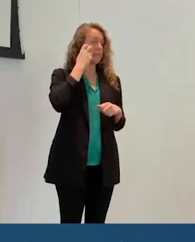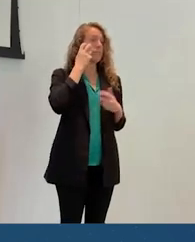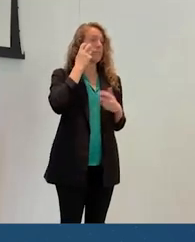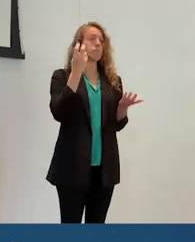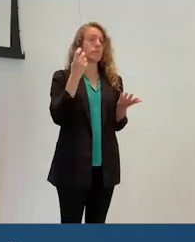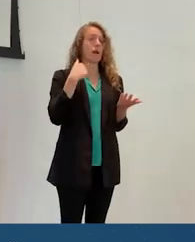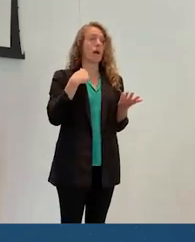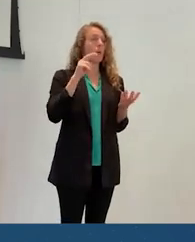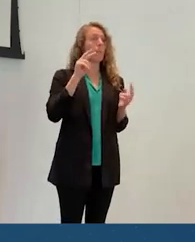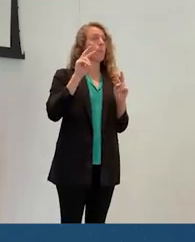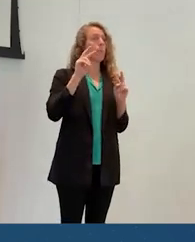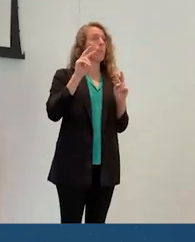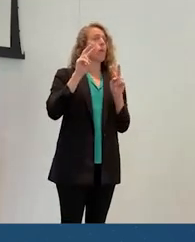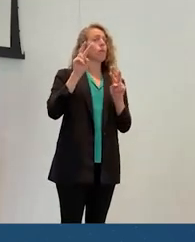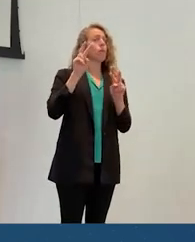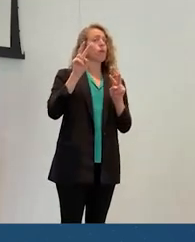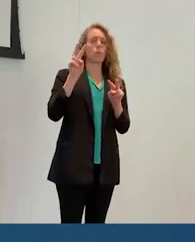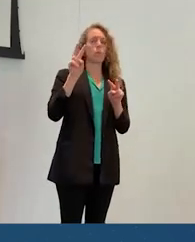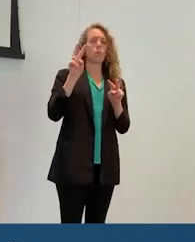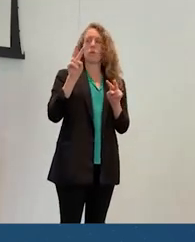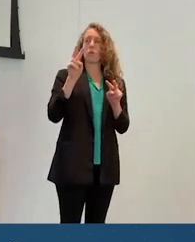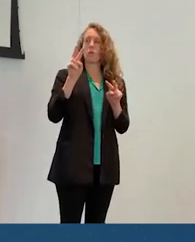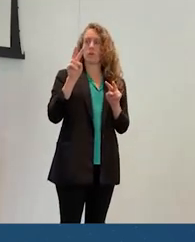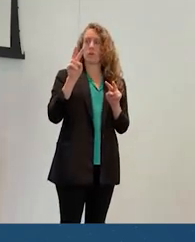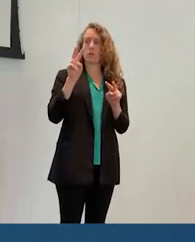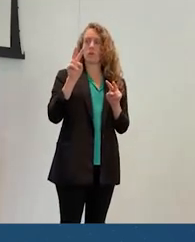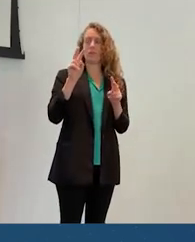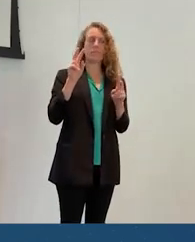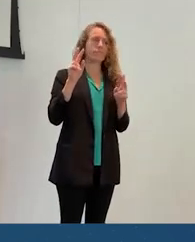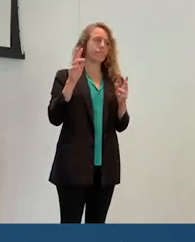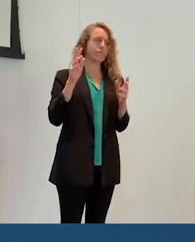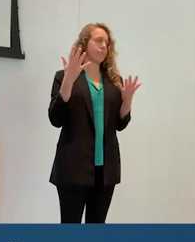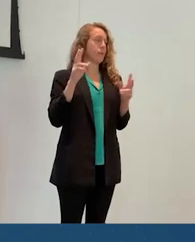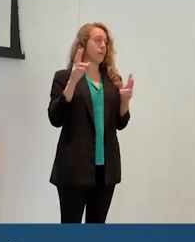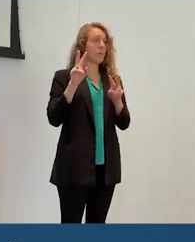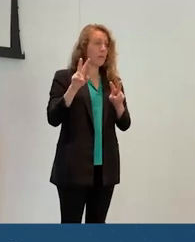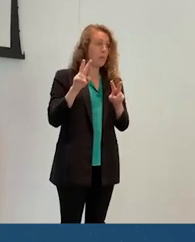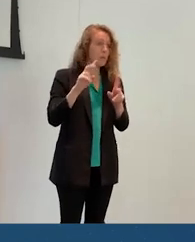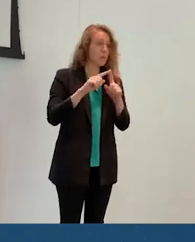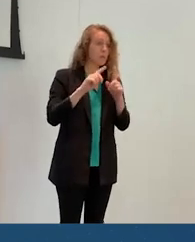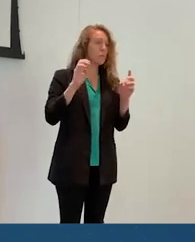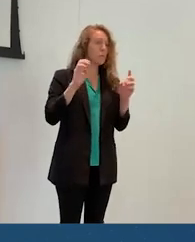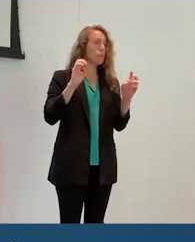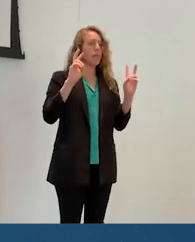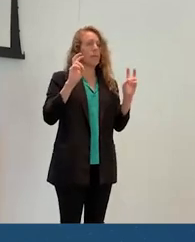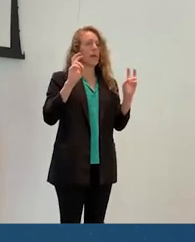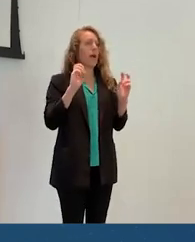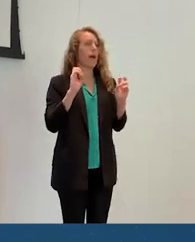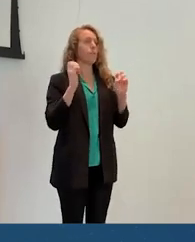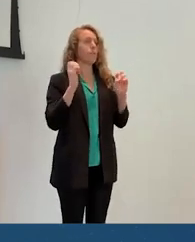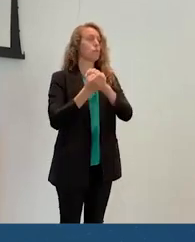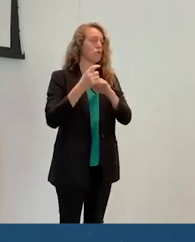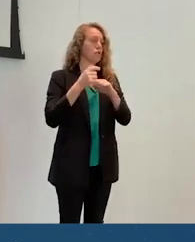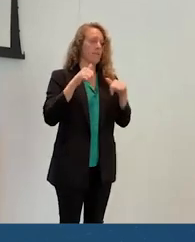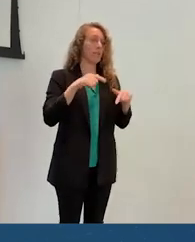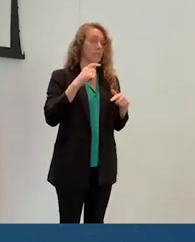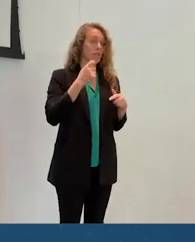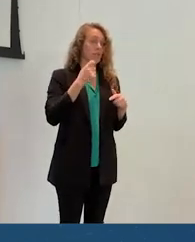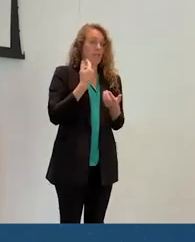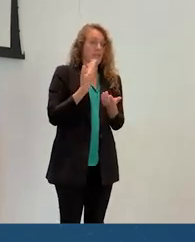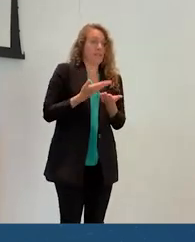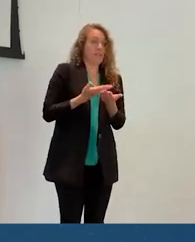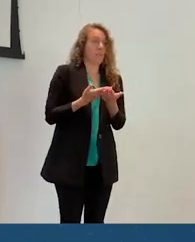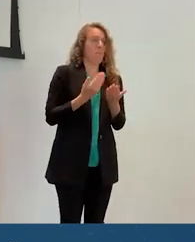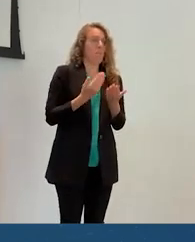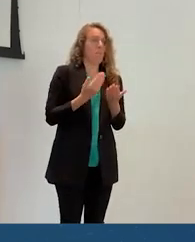looking forward to the, I guess, evolution of this all. I mean, even just here this morning, I got dropped off. I said,